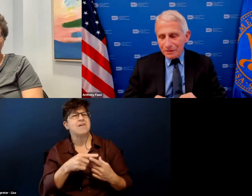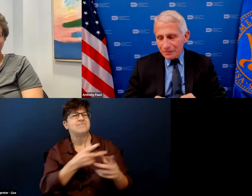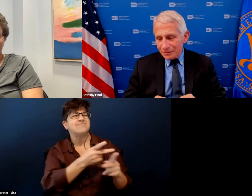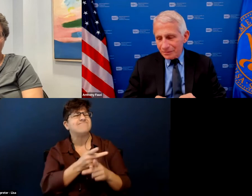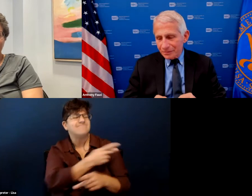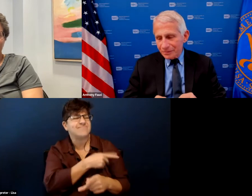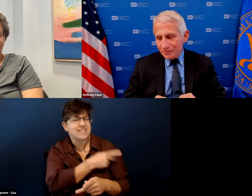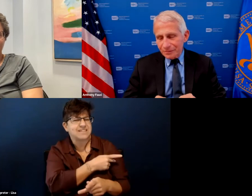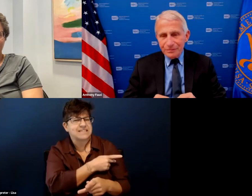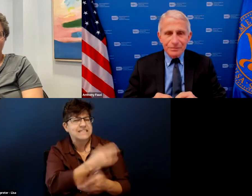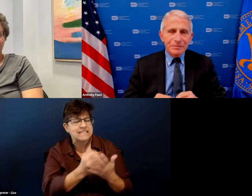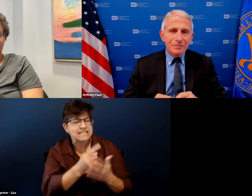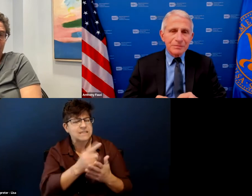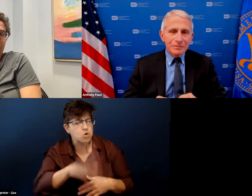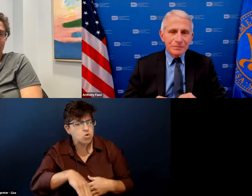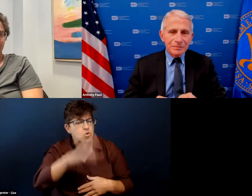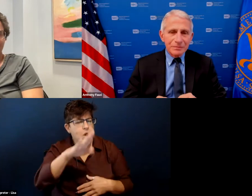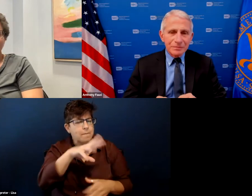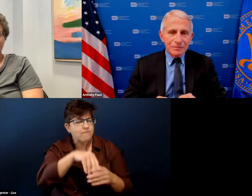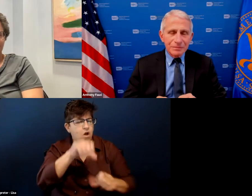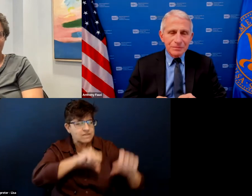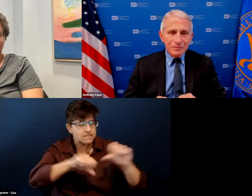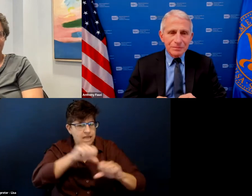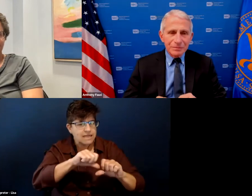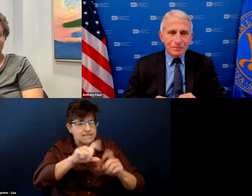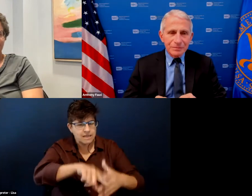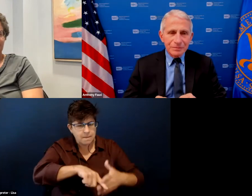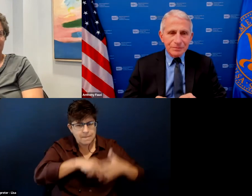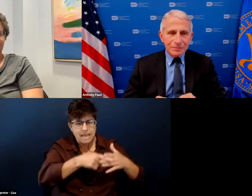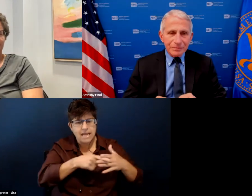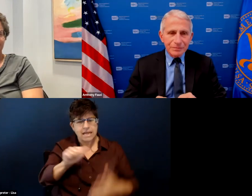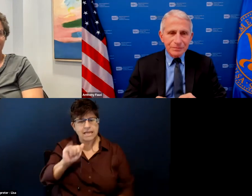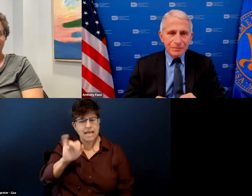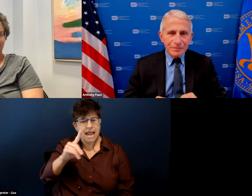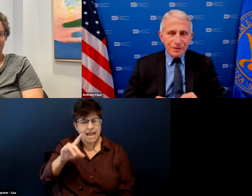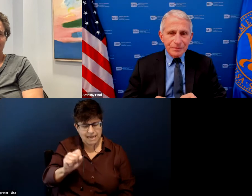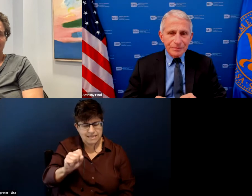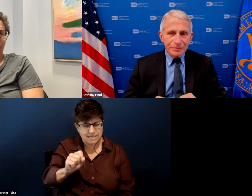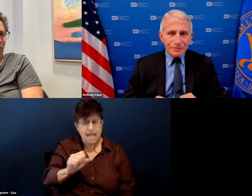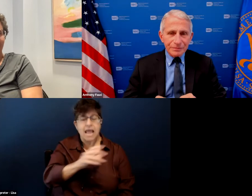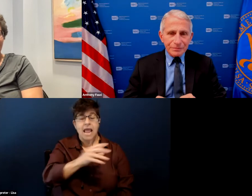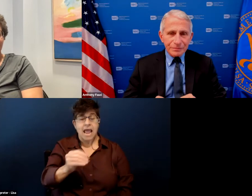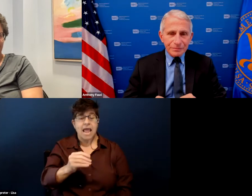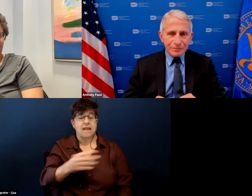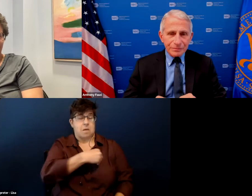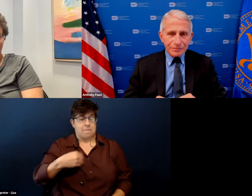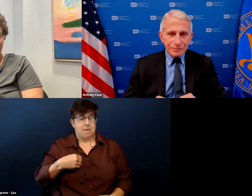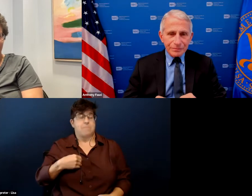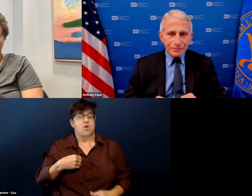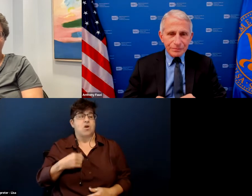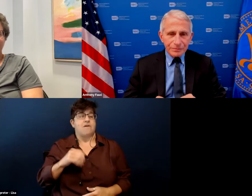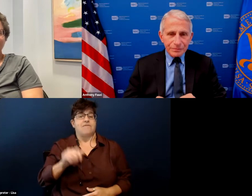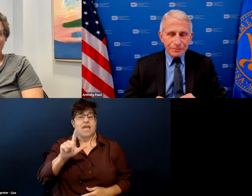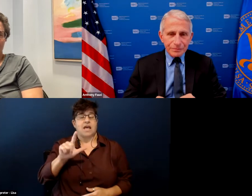at the start of the aids crisis and somebody who also is a member of the lgbt community all eyes were really